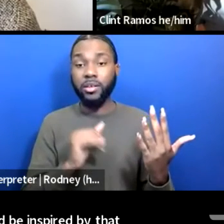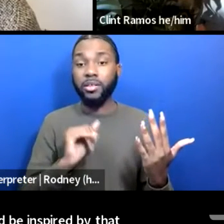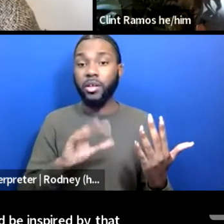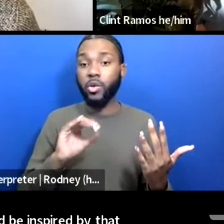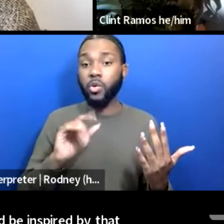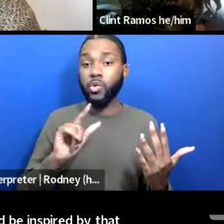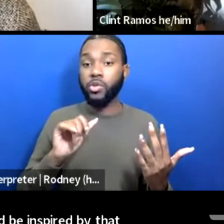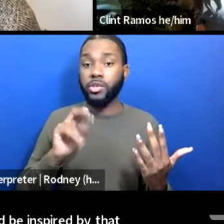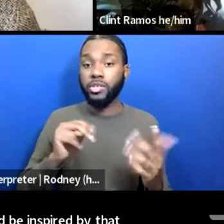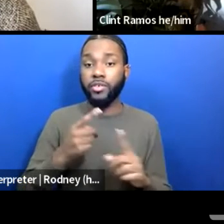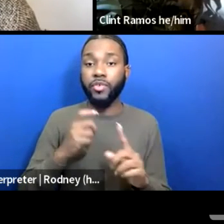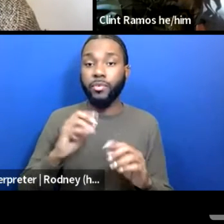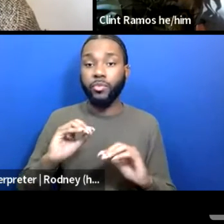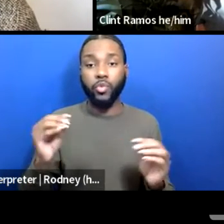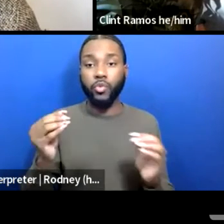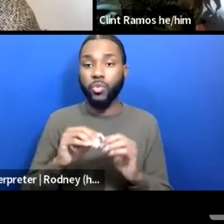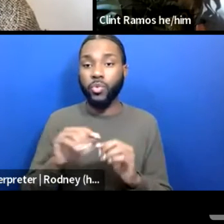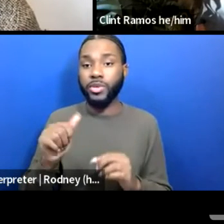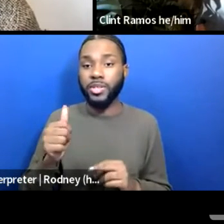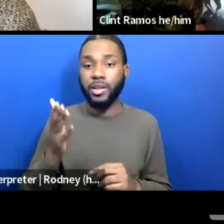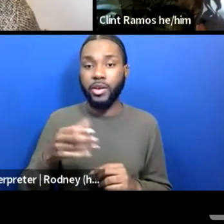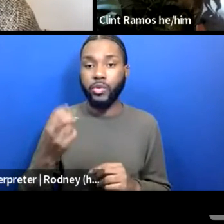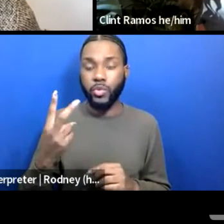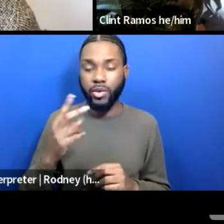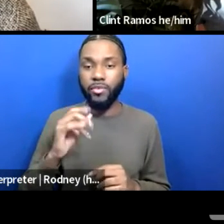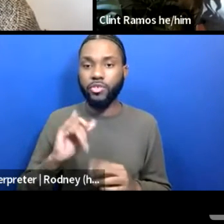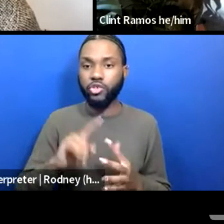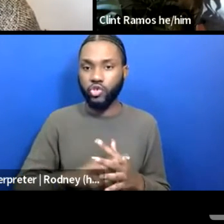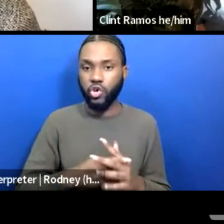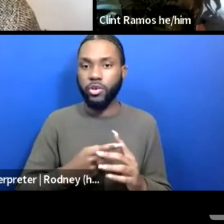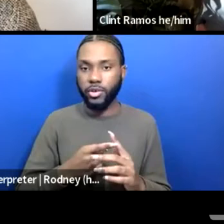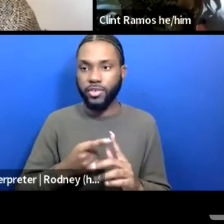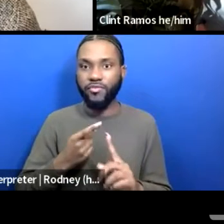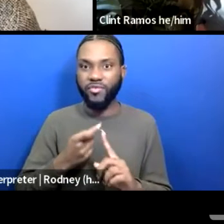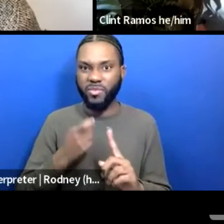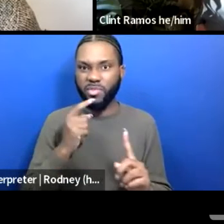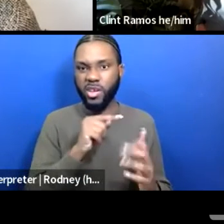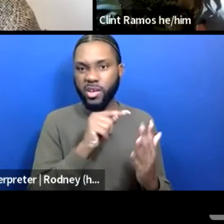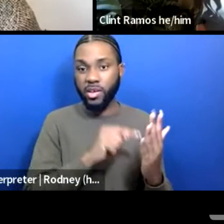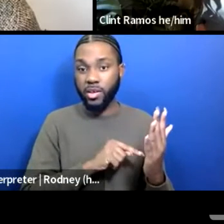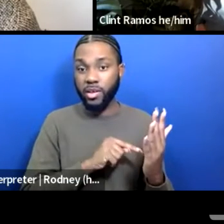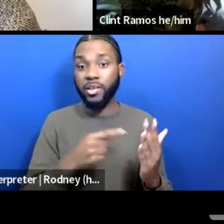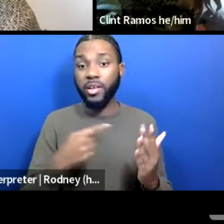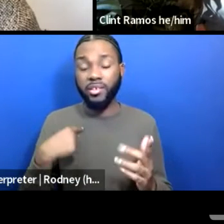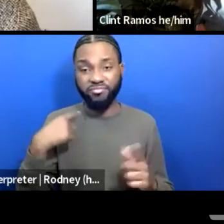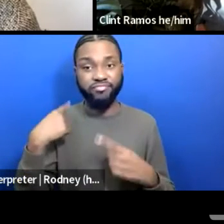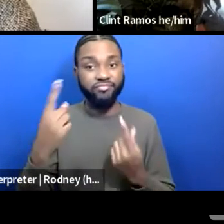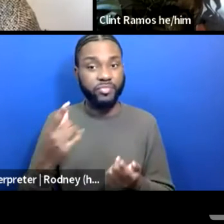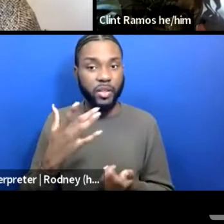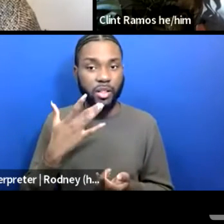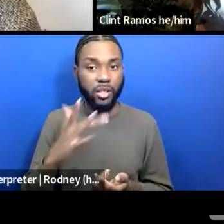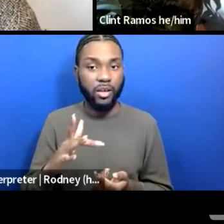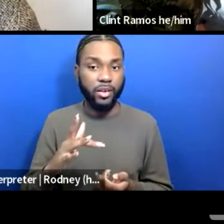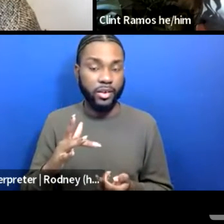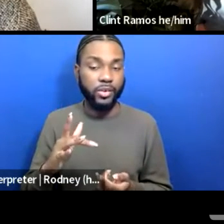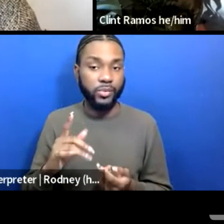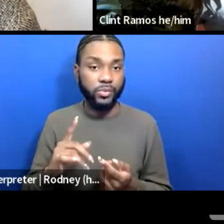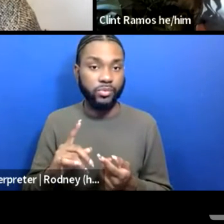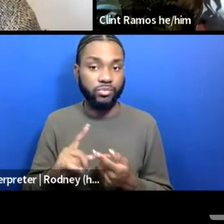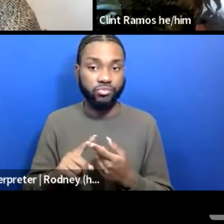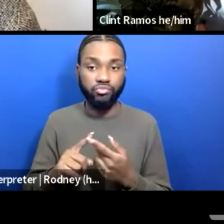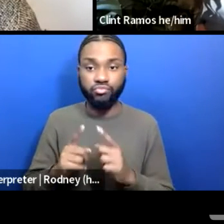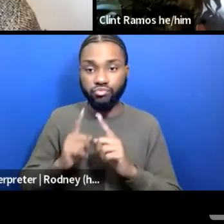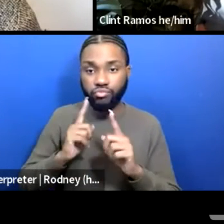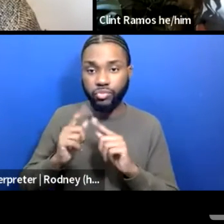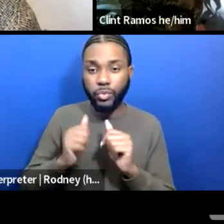Out of 12 started to sort of form from that. I have been so lucky to be in